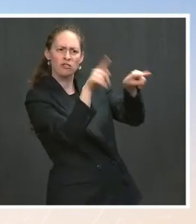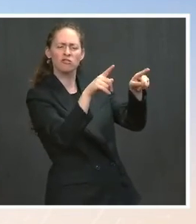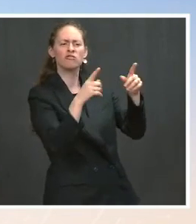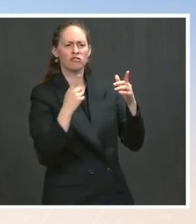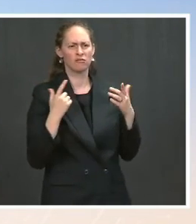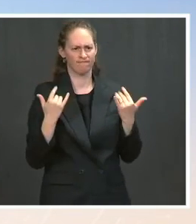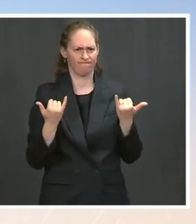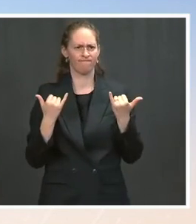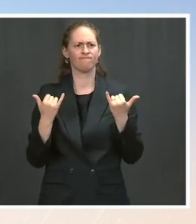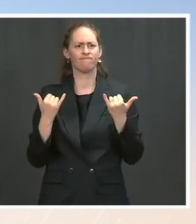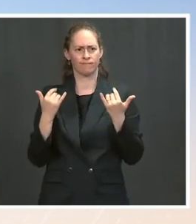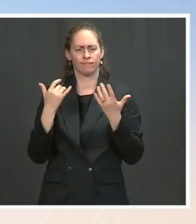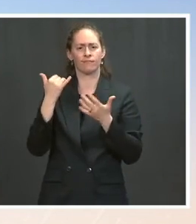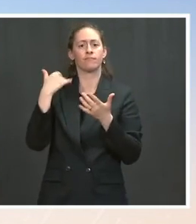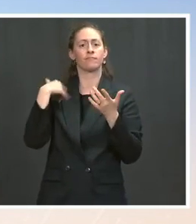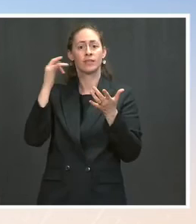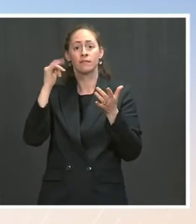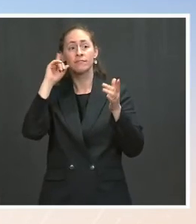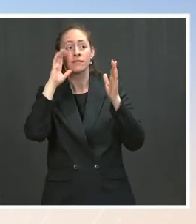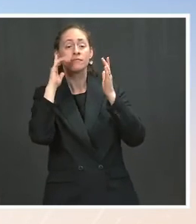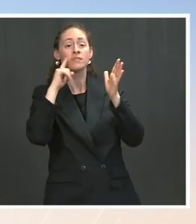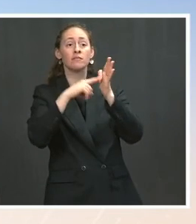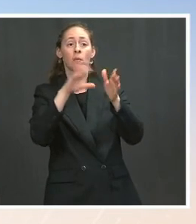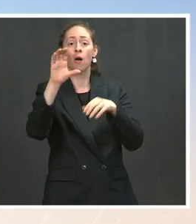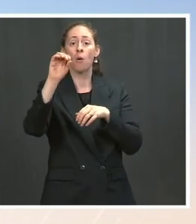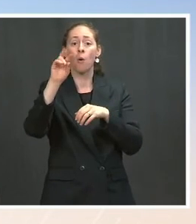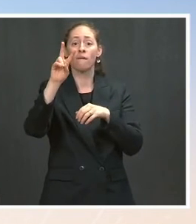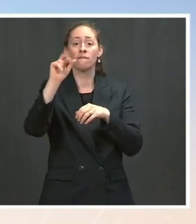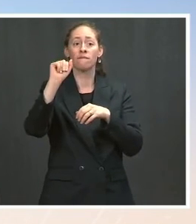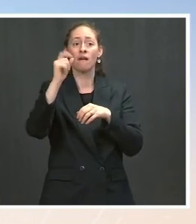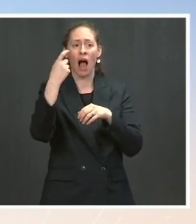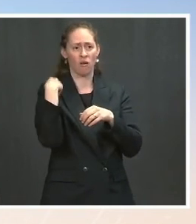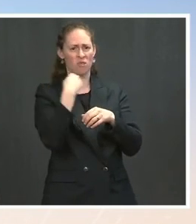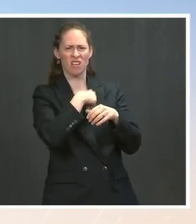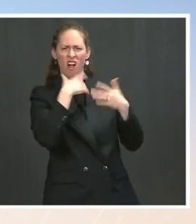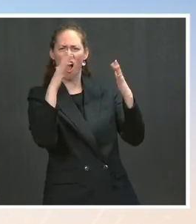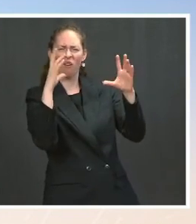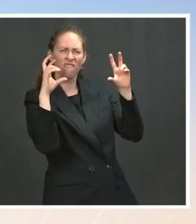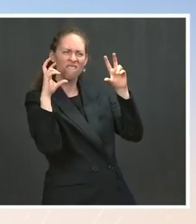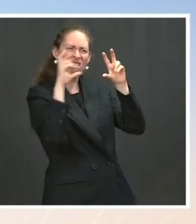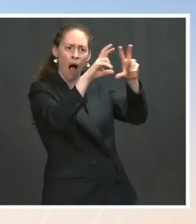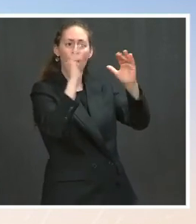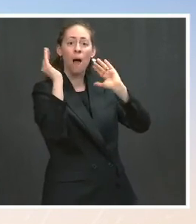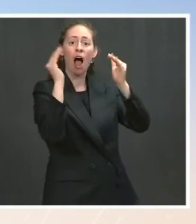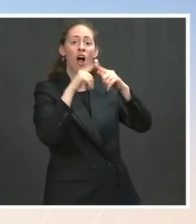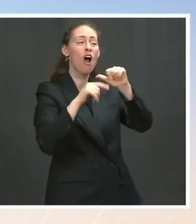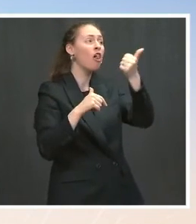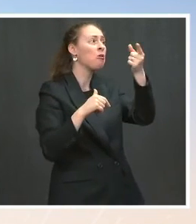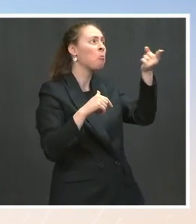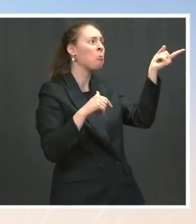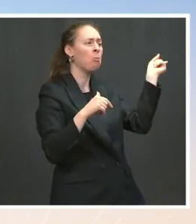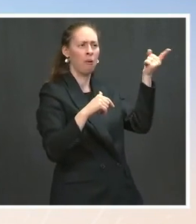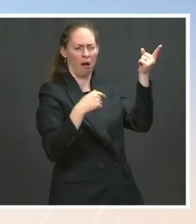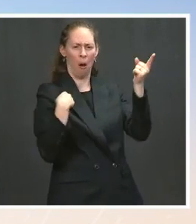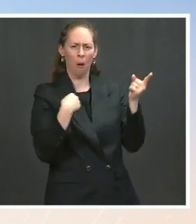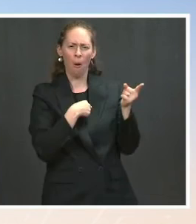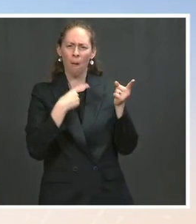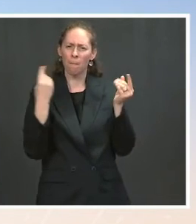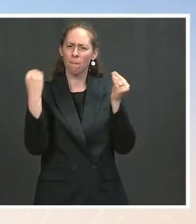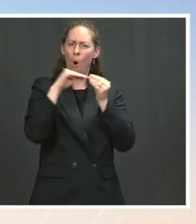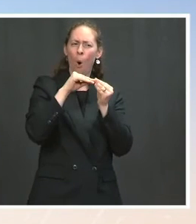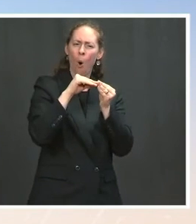to invest more in the program to get vaccines to developing countries we're working to boost global production through partnerships like the quad